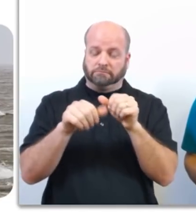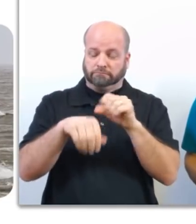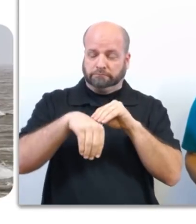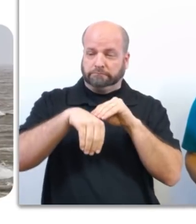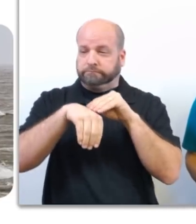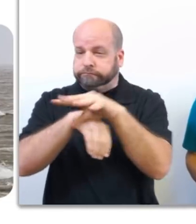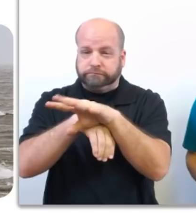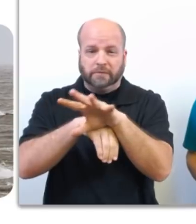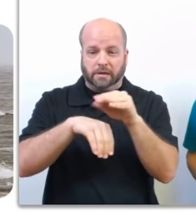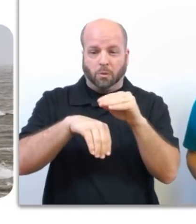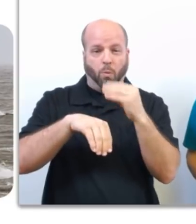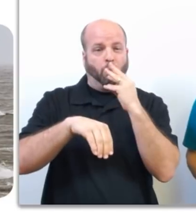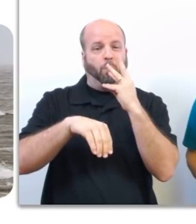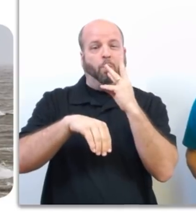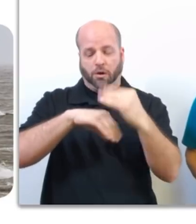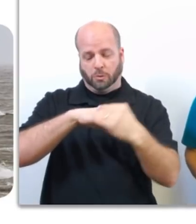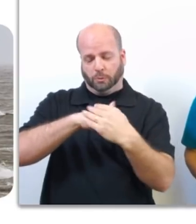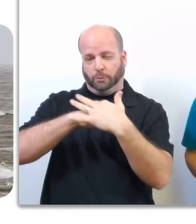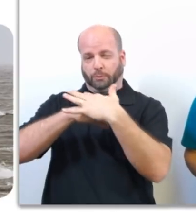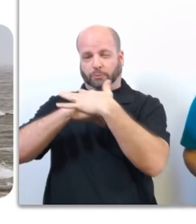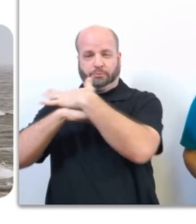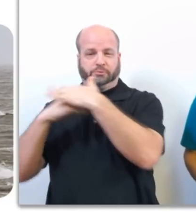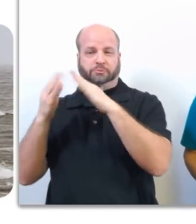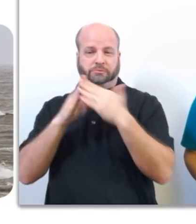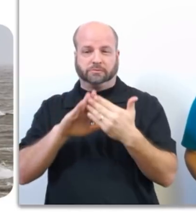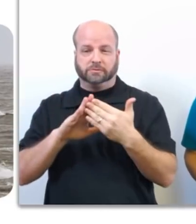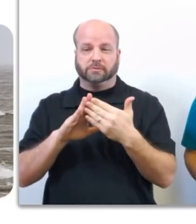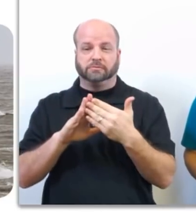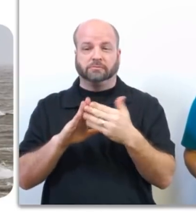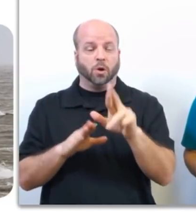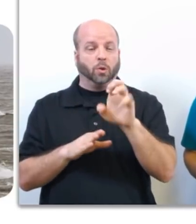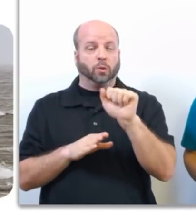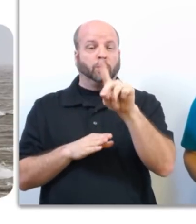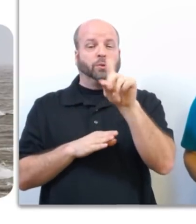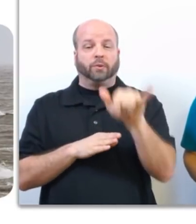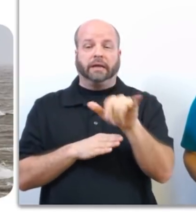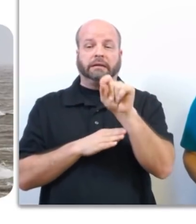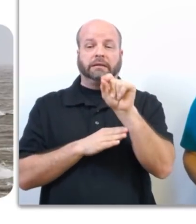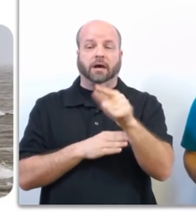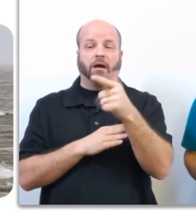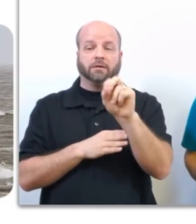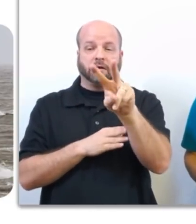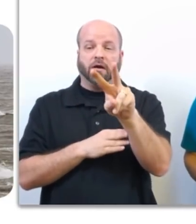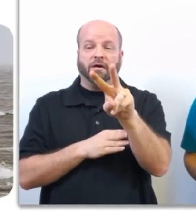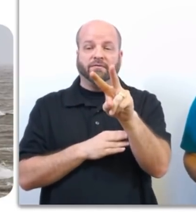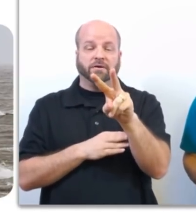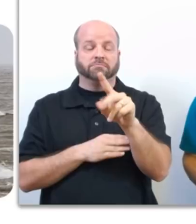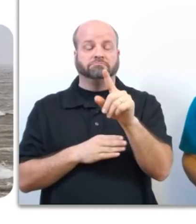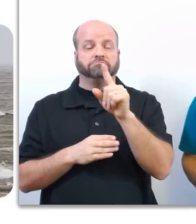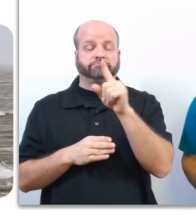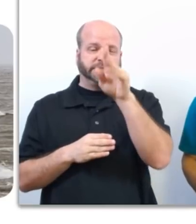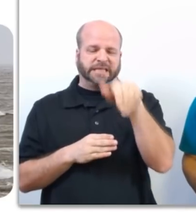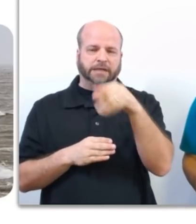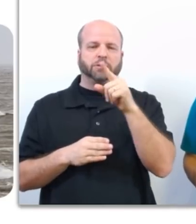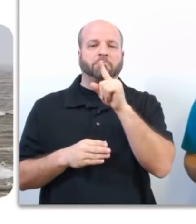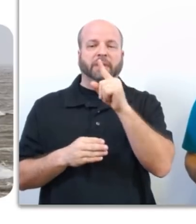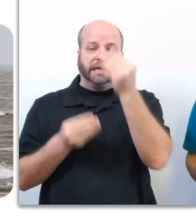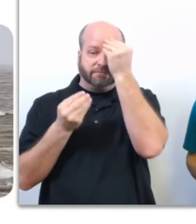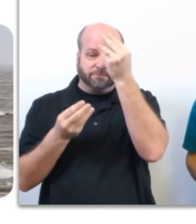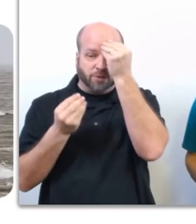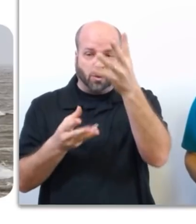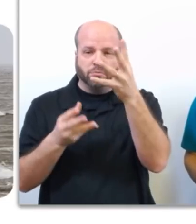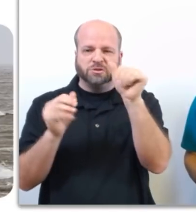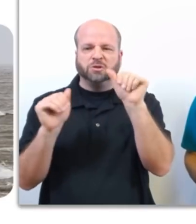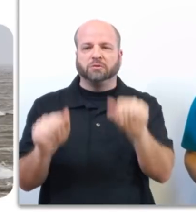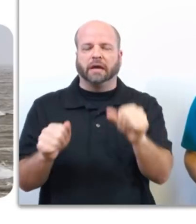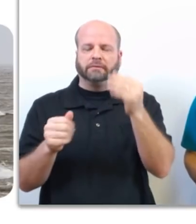into cities and neighborhoods. Visit ready.gov slash be informed for more tips on staying safe, as well as making a